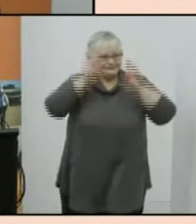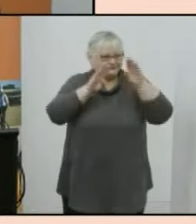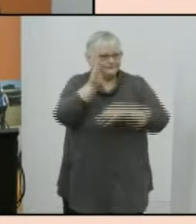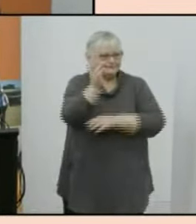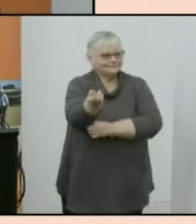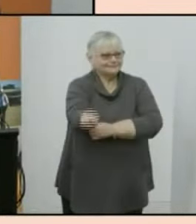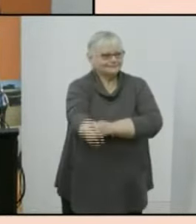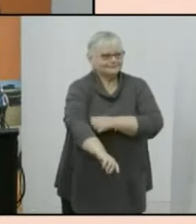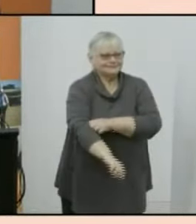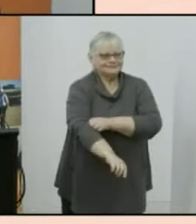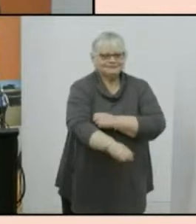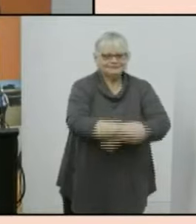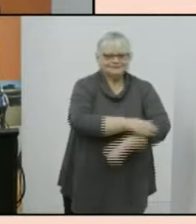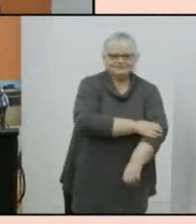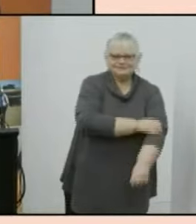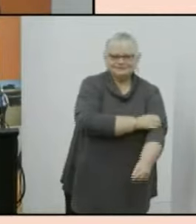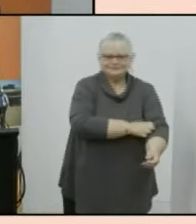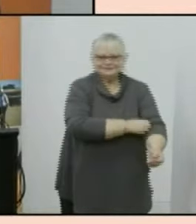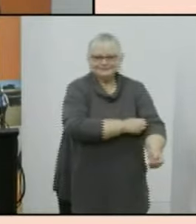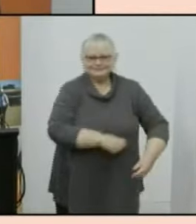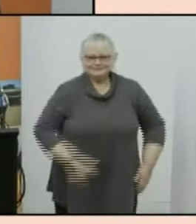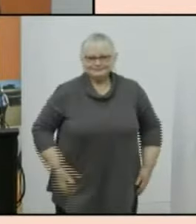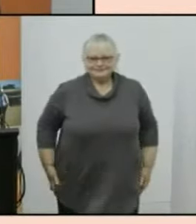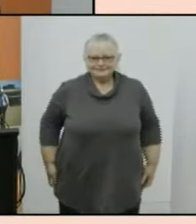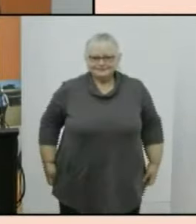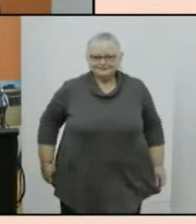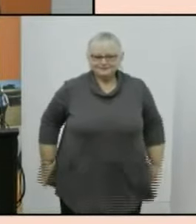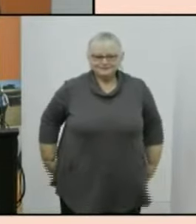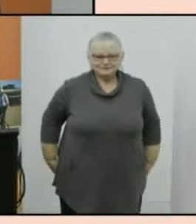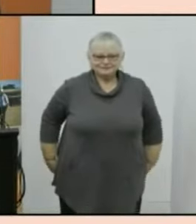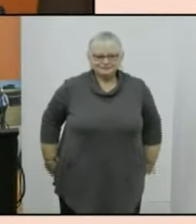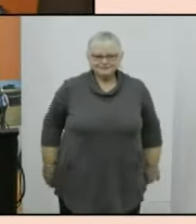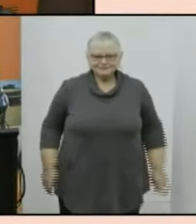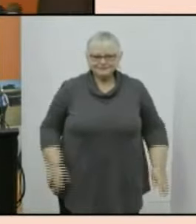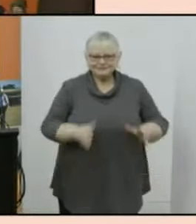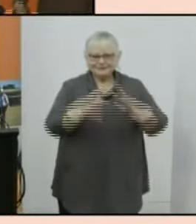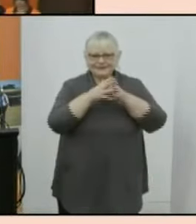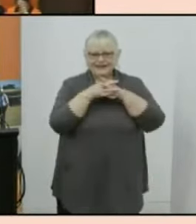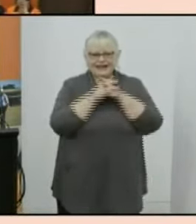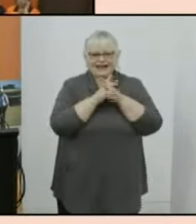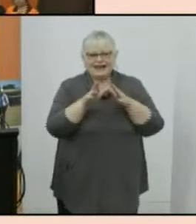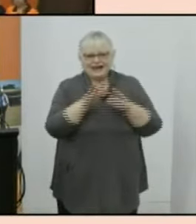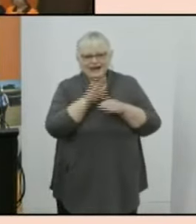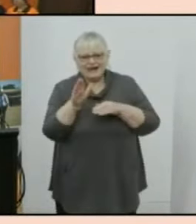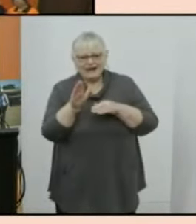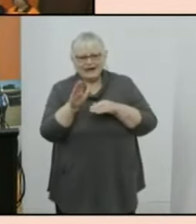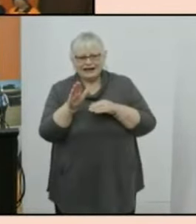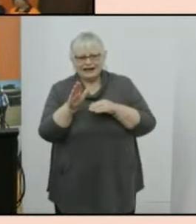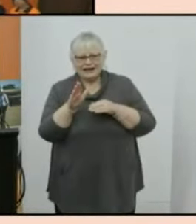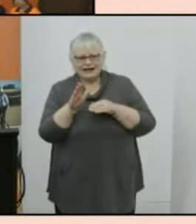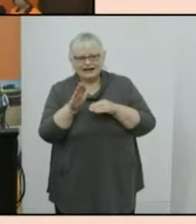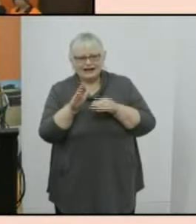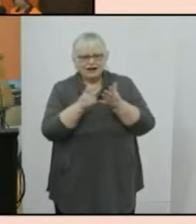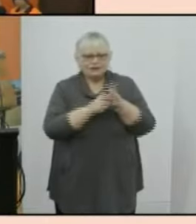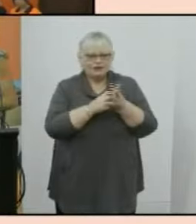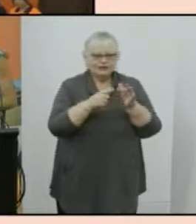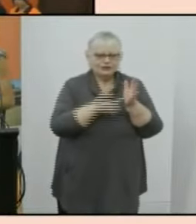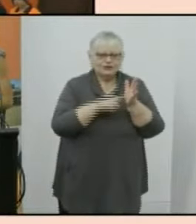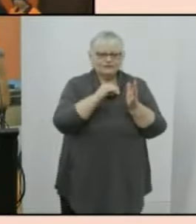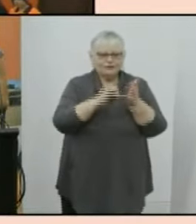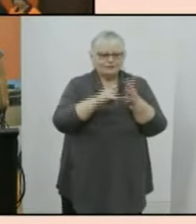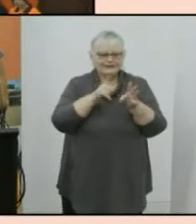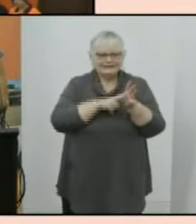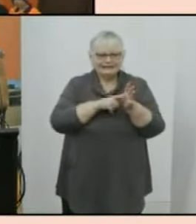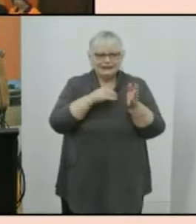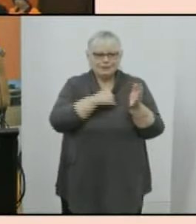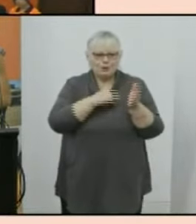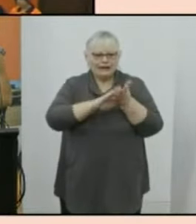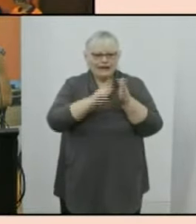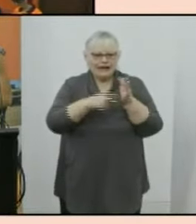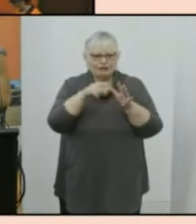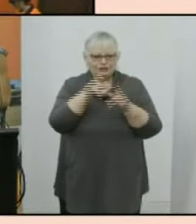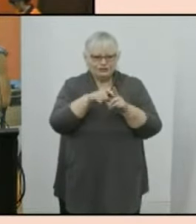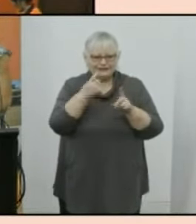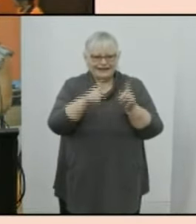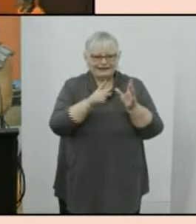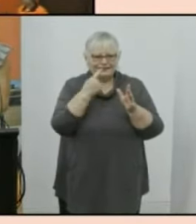what